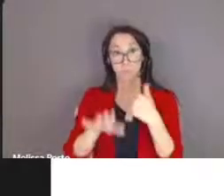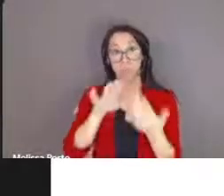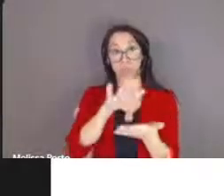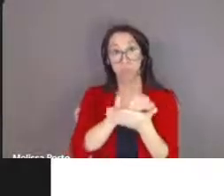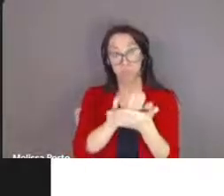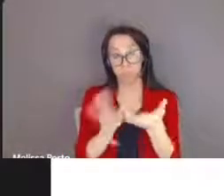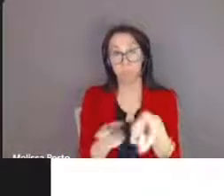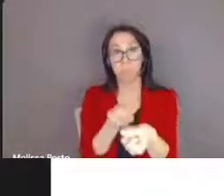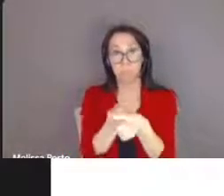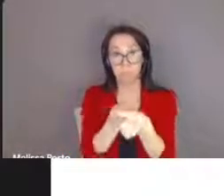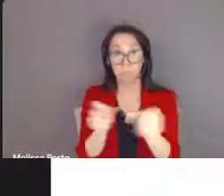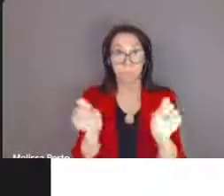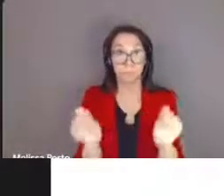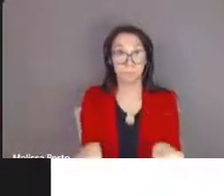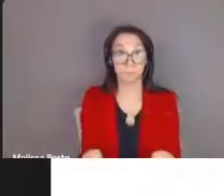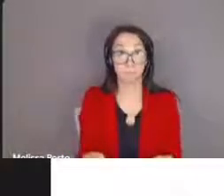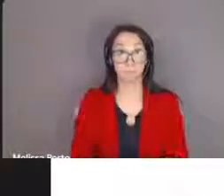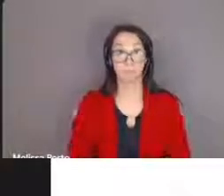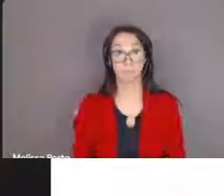thank you denise